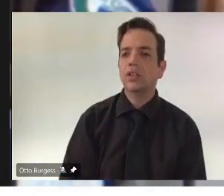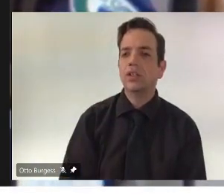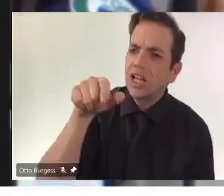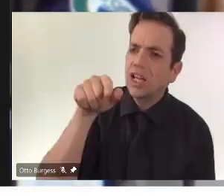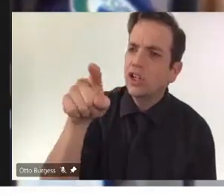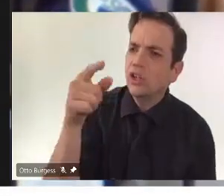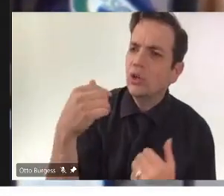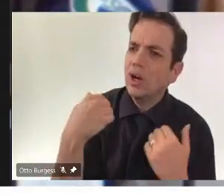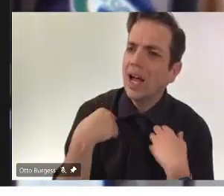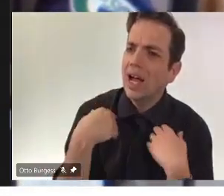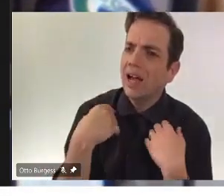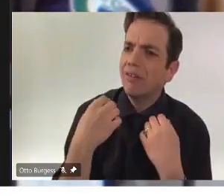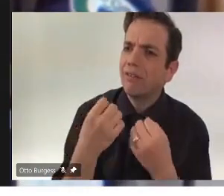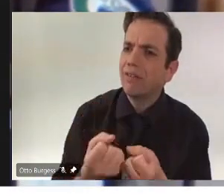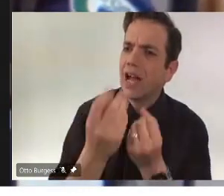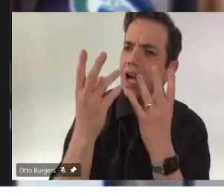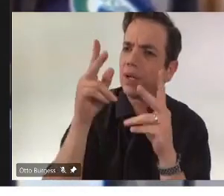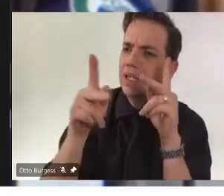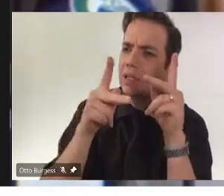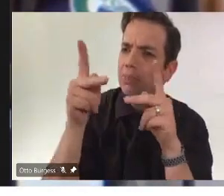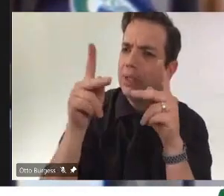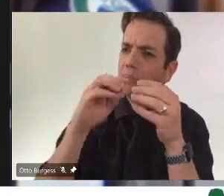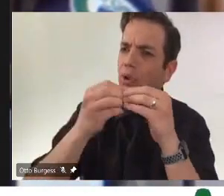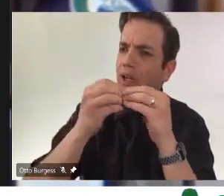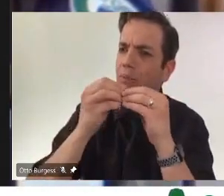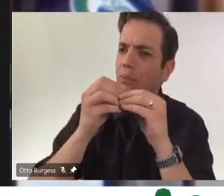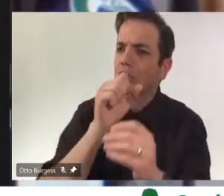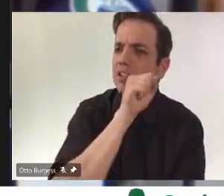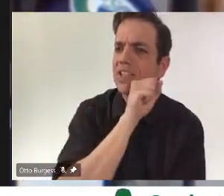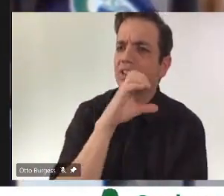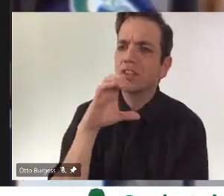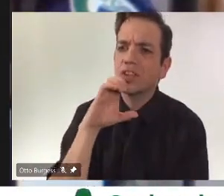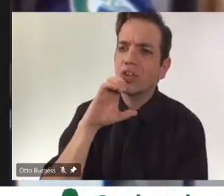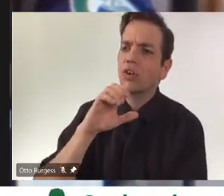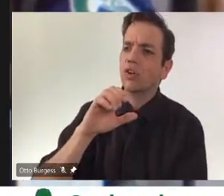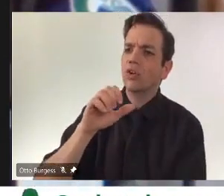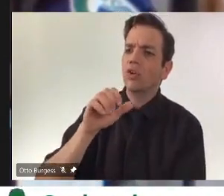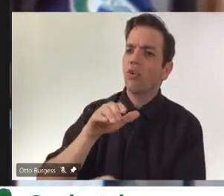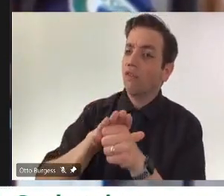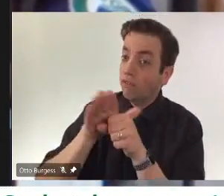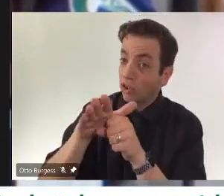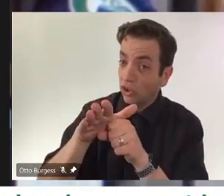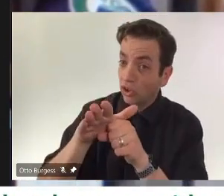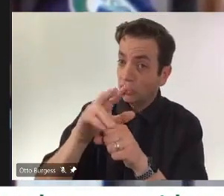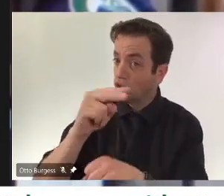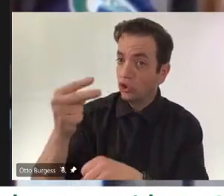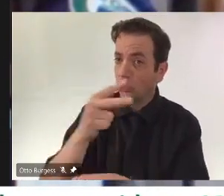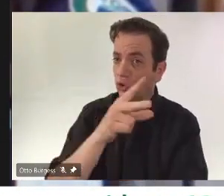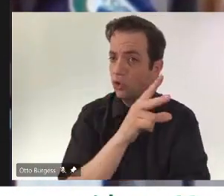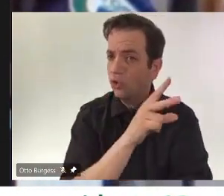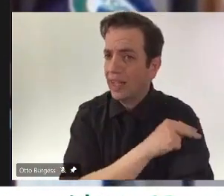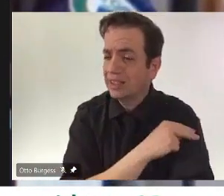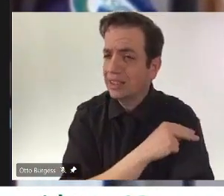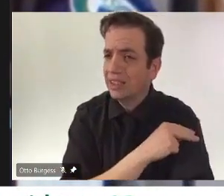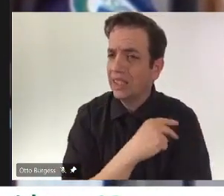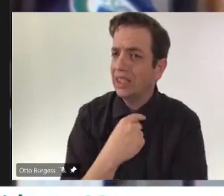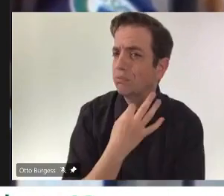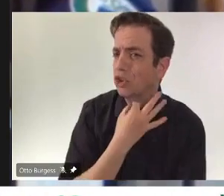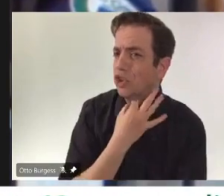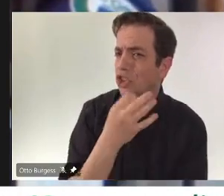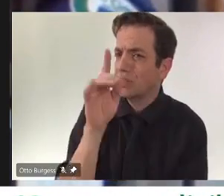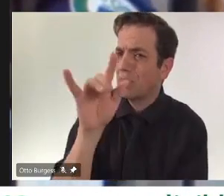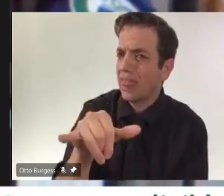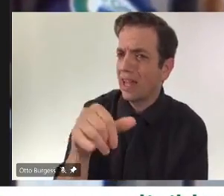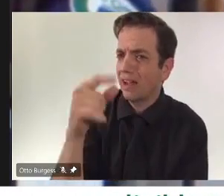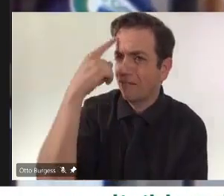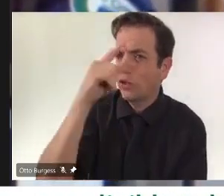number why there's no, I guess, minimum total vaccination, I guess, threshold before care homes can relax